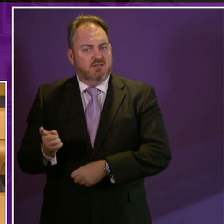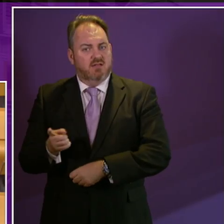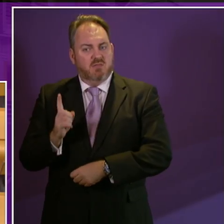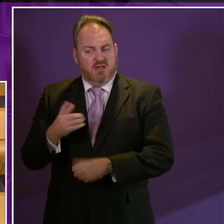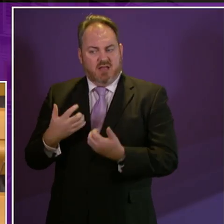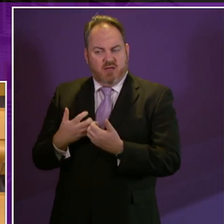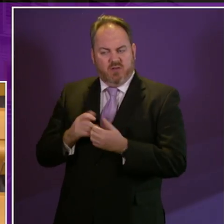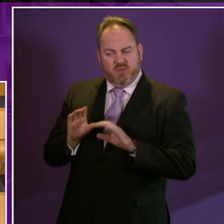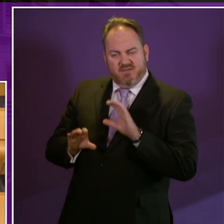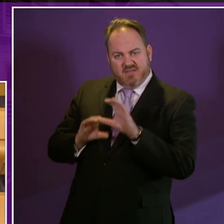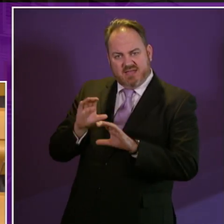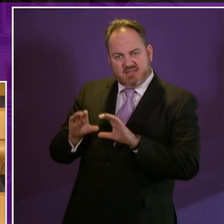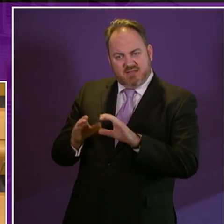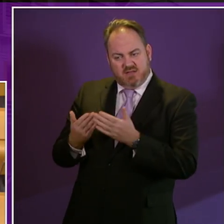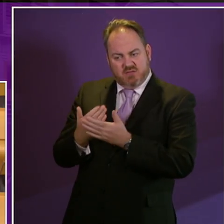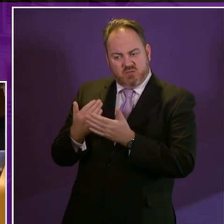services